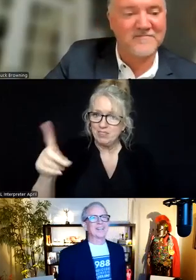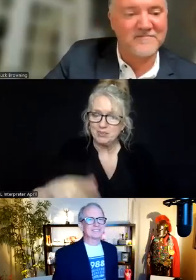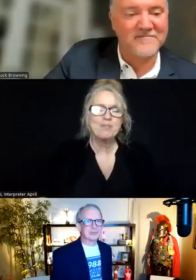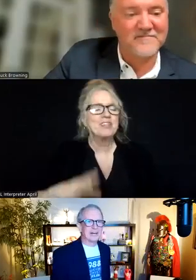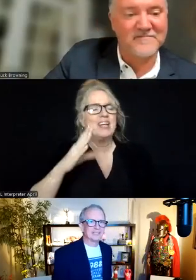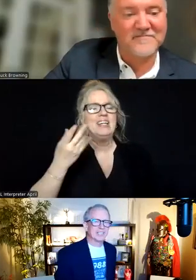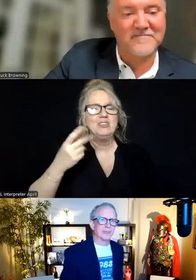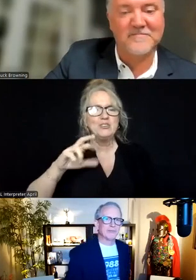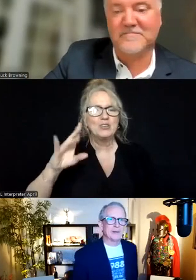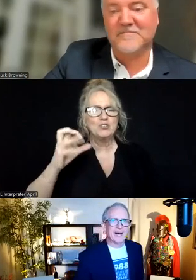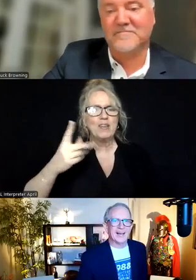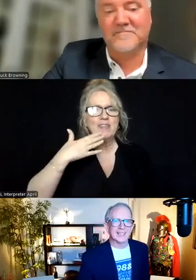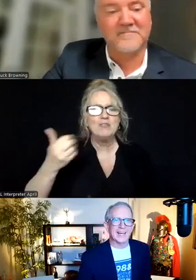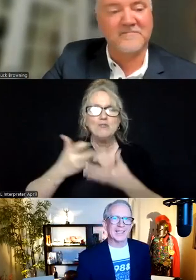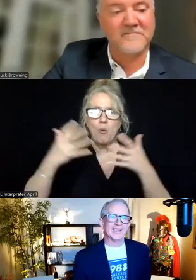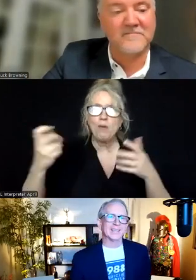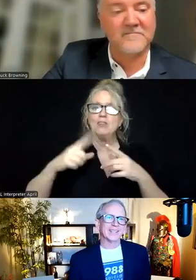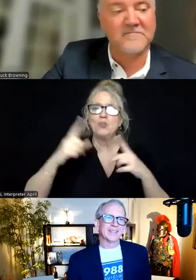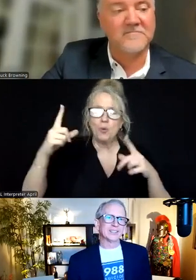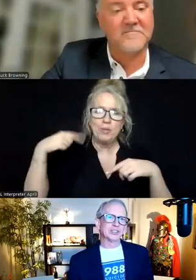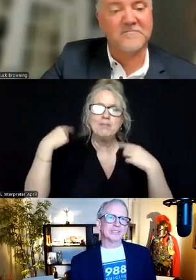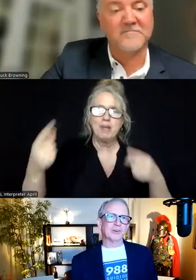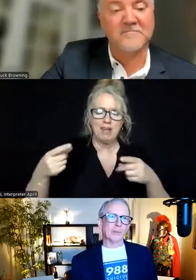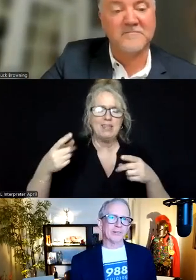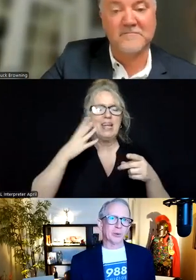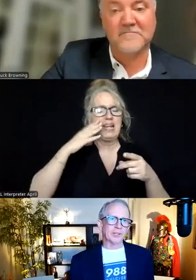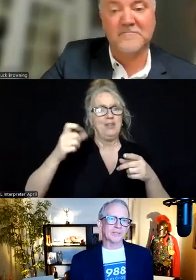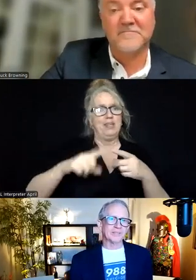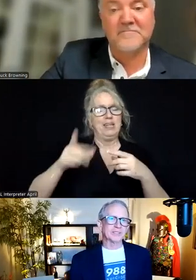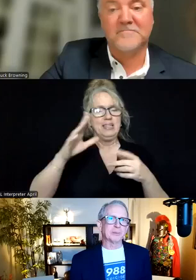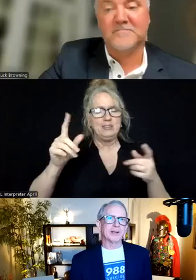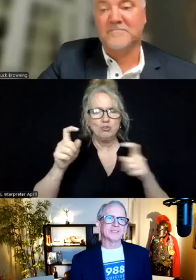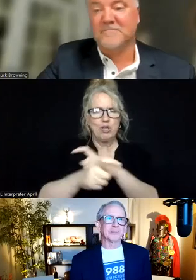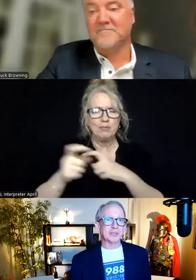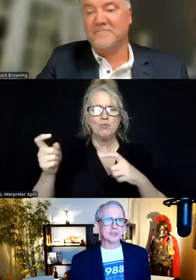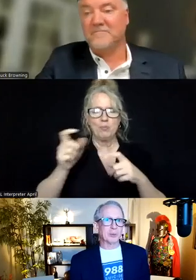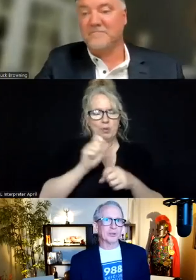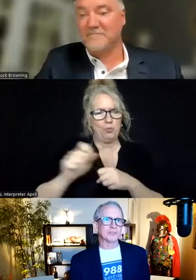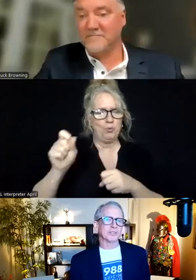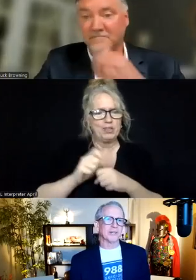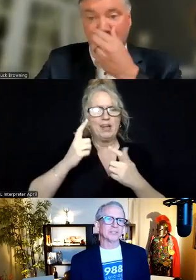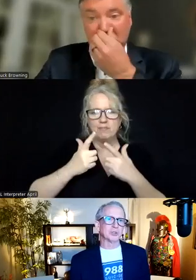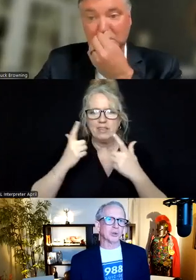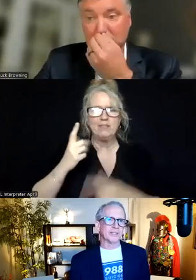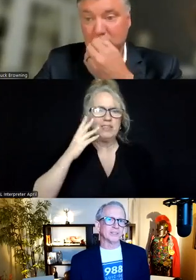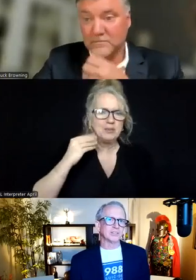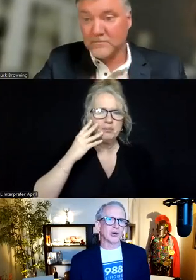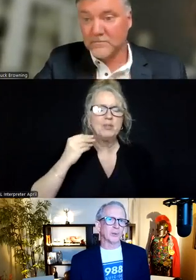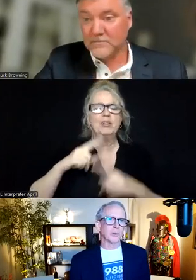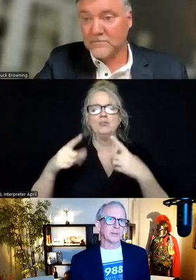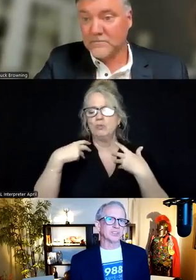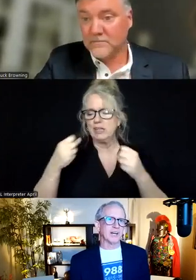Chuck, thanks so much. And we've been highlighting this transformative work of lived experience and peer supports, recovery stories,